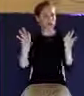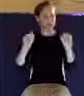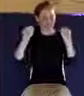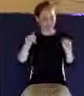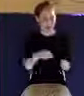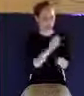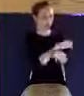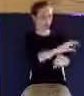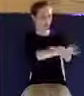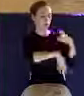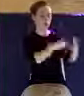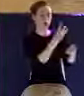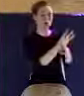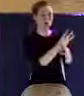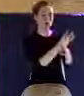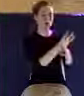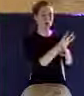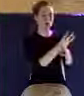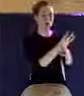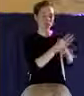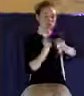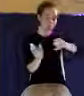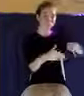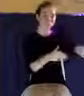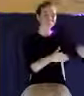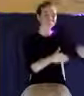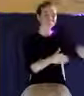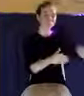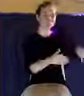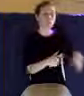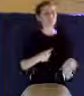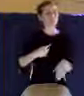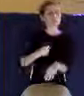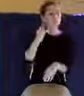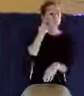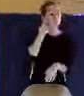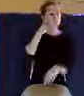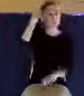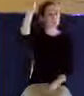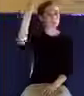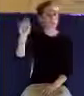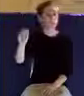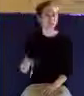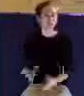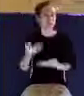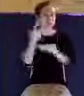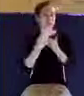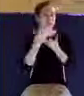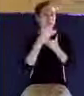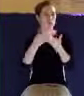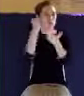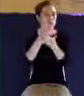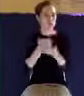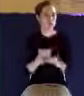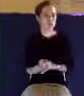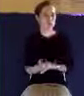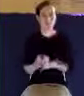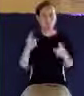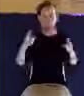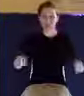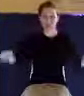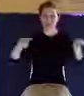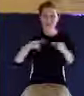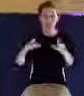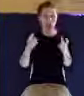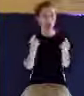world and its fallenness. And now these are all external evidences. And what you have to do as a believer is you have to look at your life and you have to say, Are these things true of